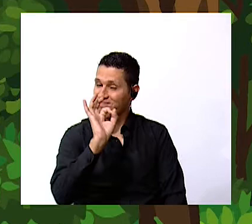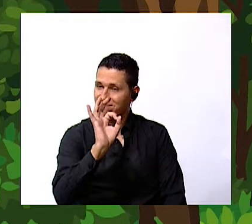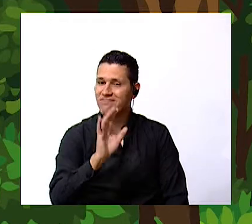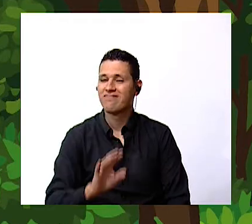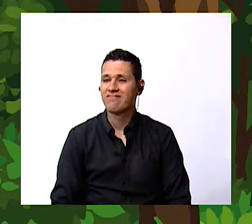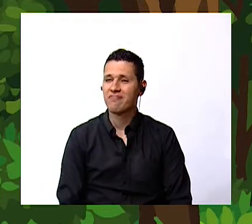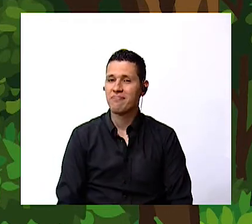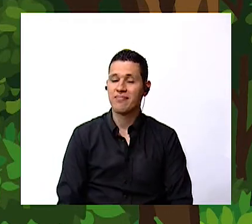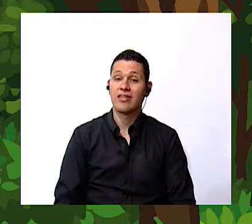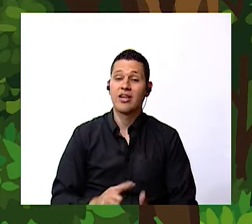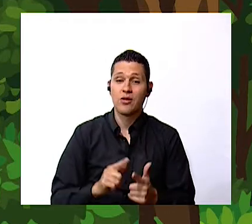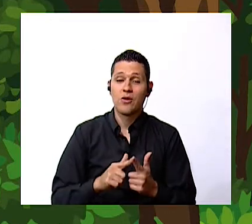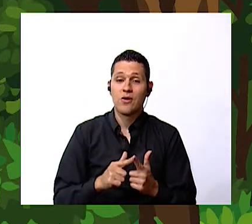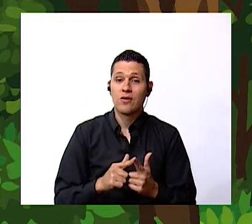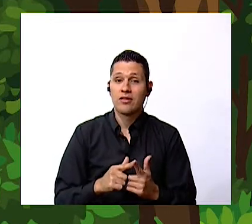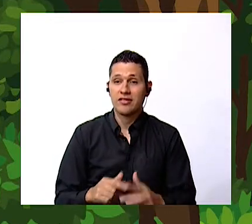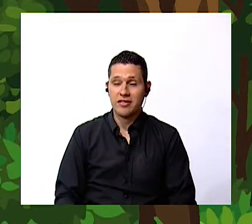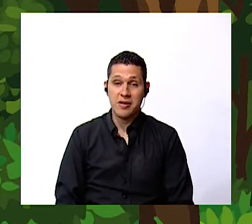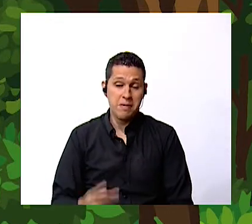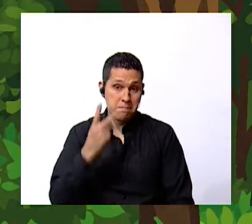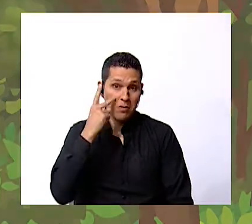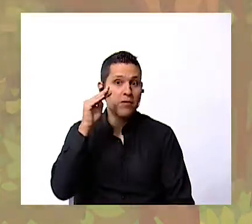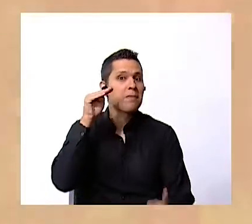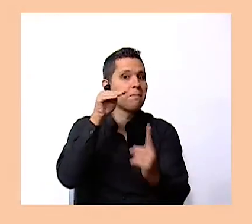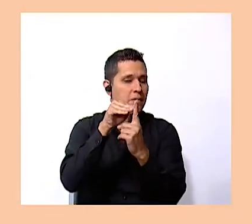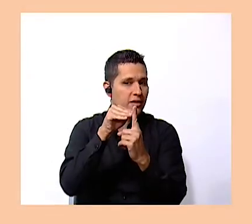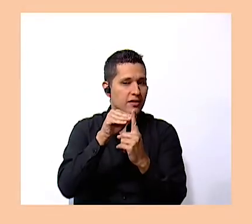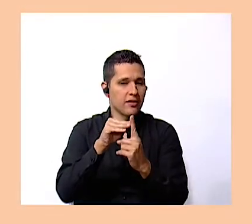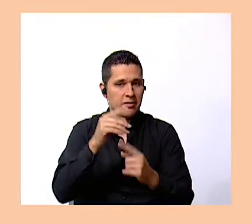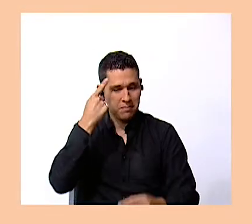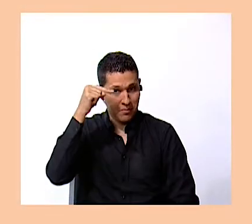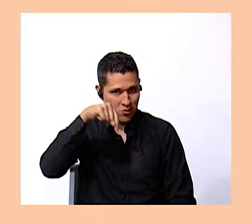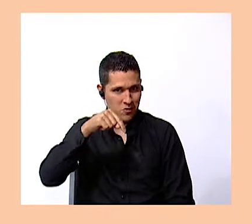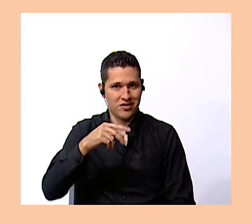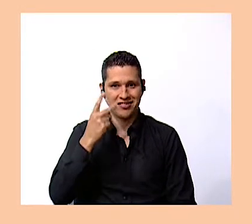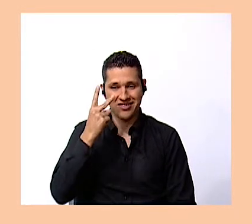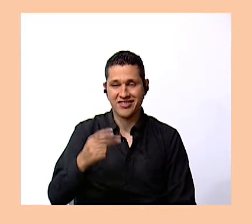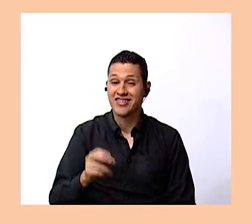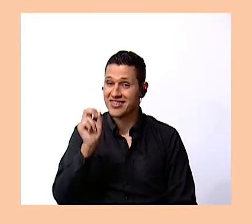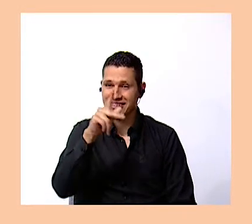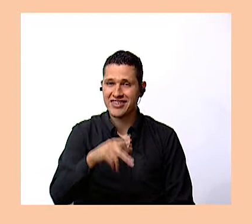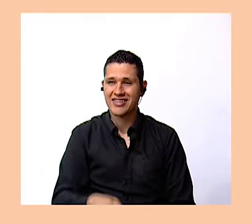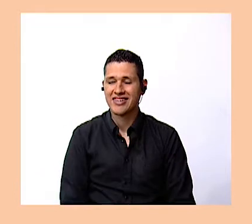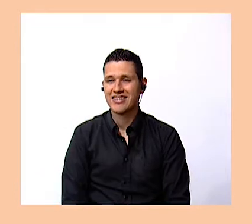let's see our lesson goals for today okay